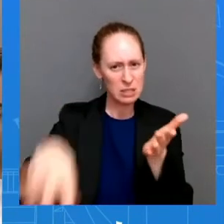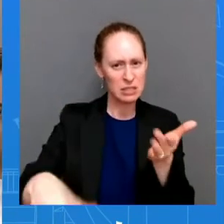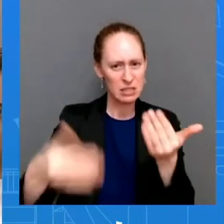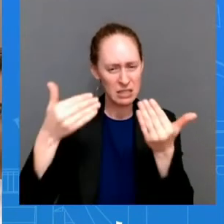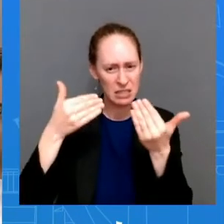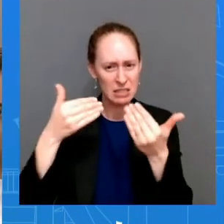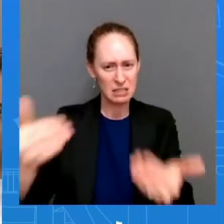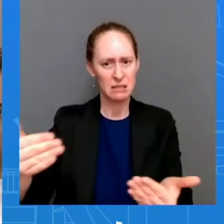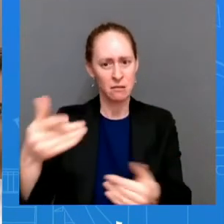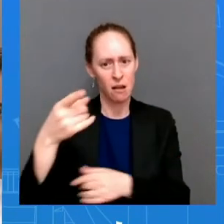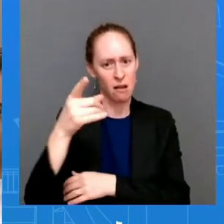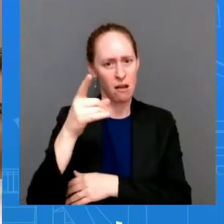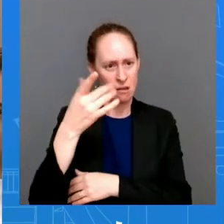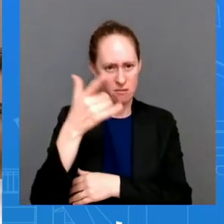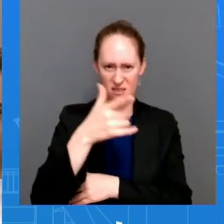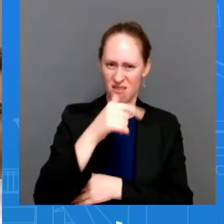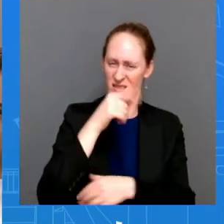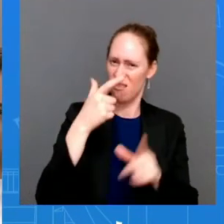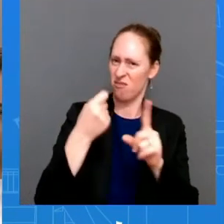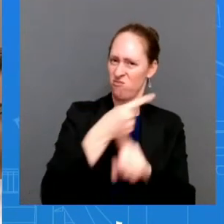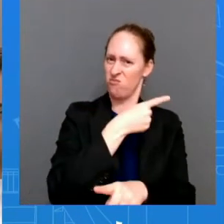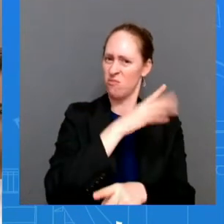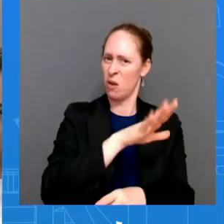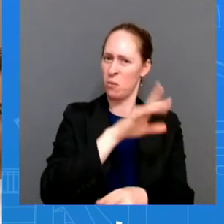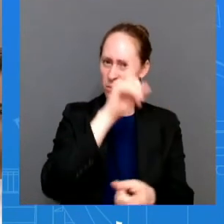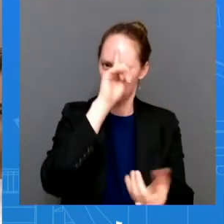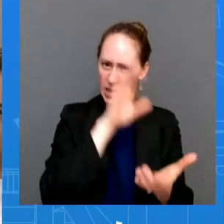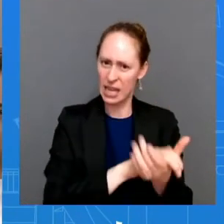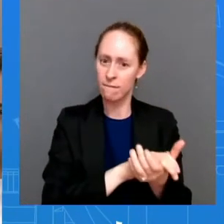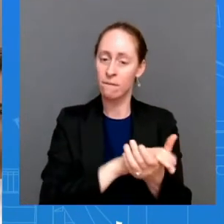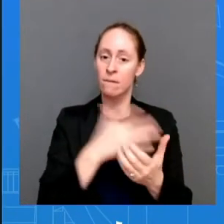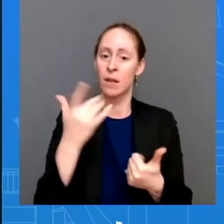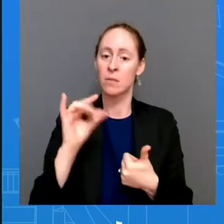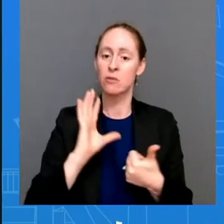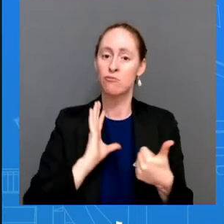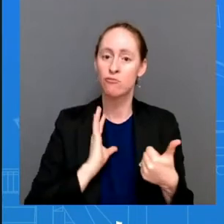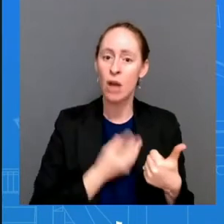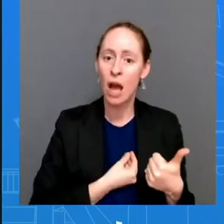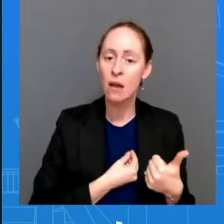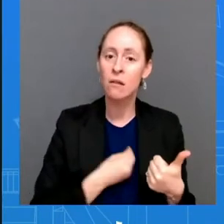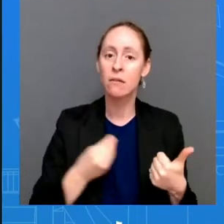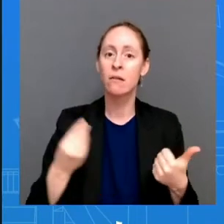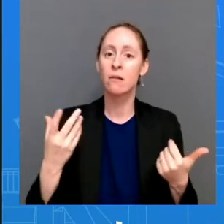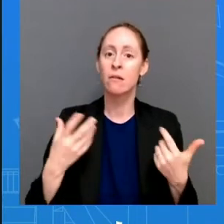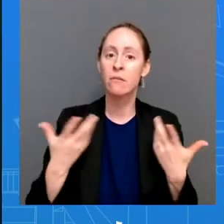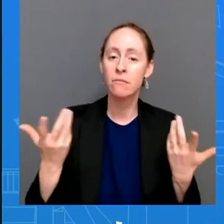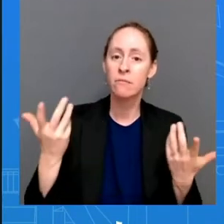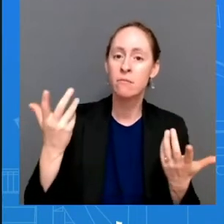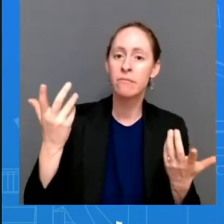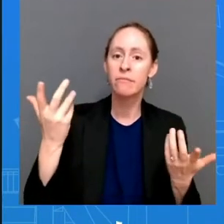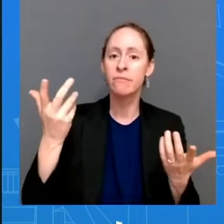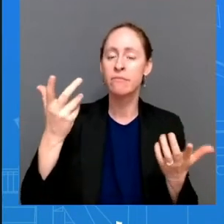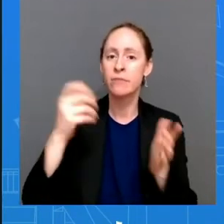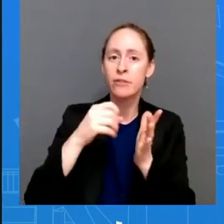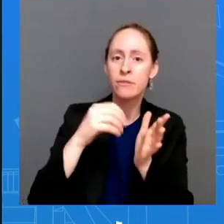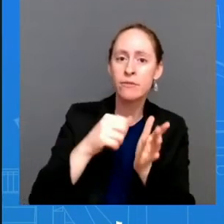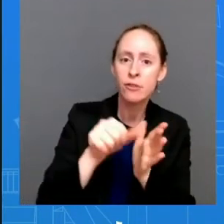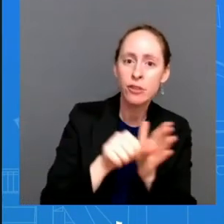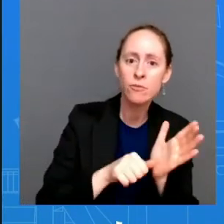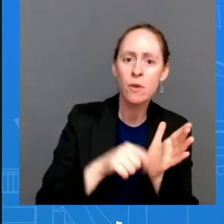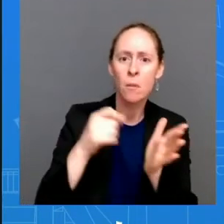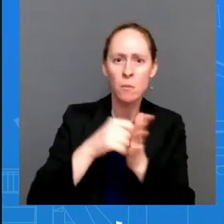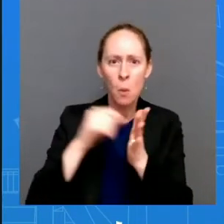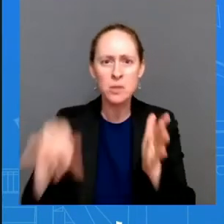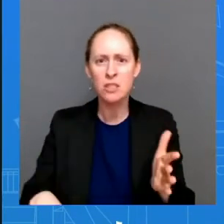believe in conscience rights and religious freedom for health care professionals so i i thought that's what you were asking me in your first question it's it's